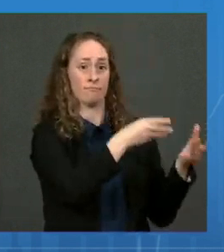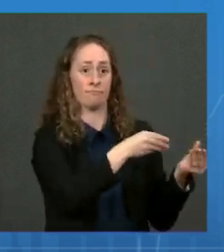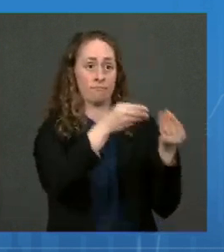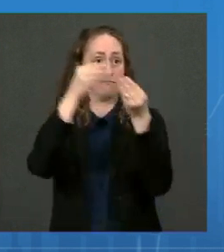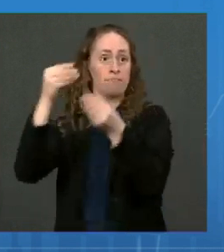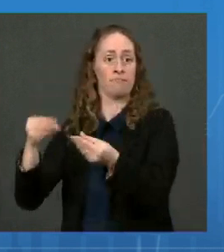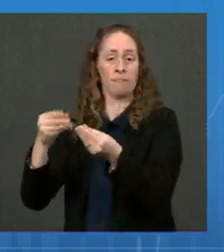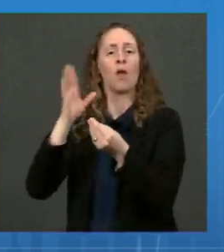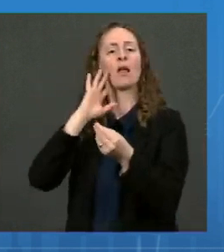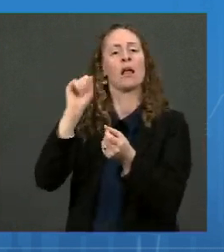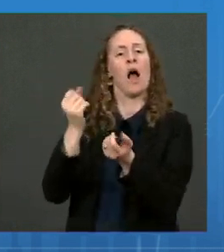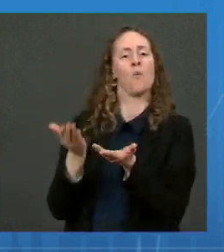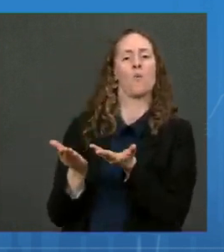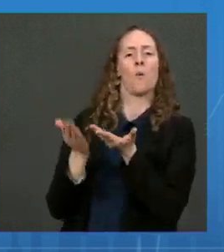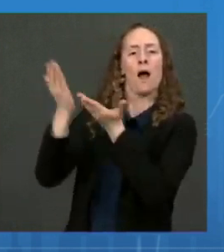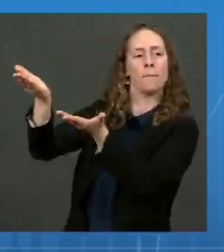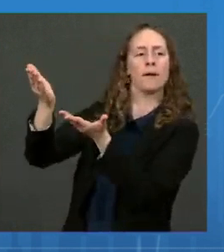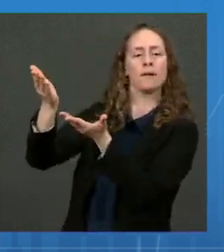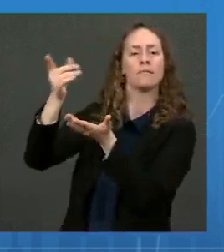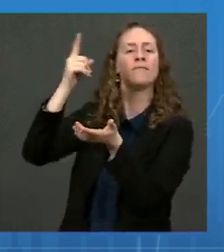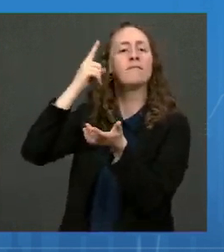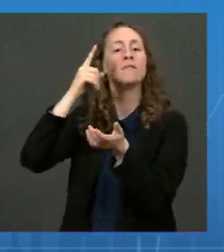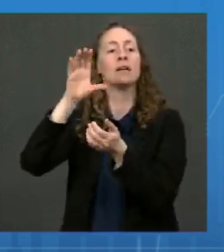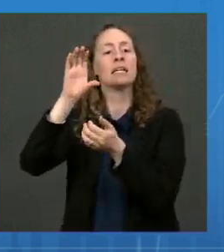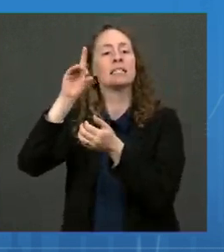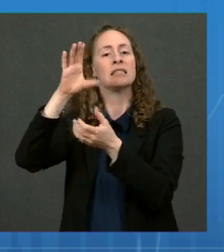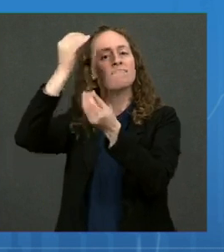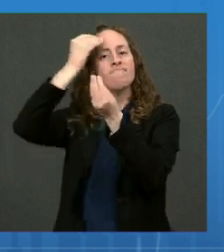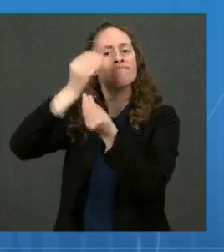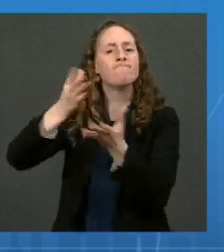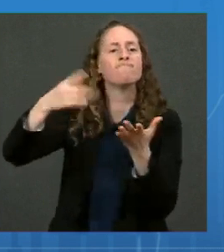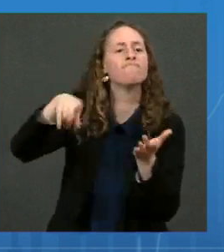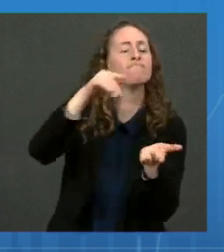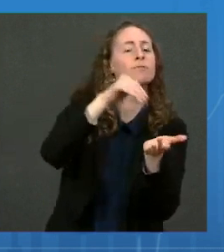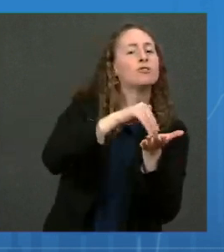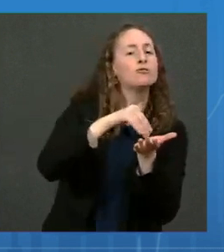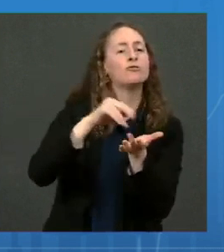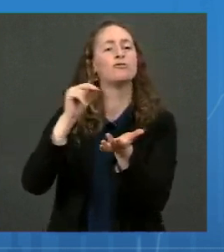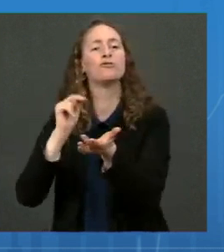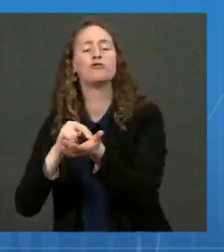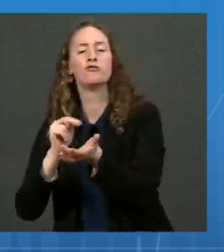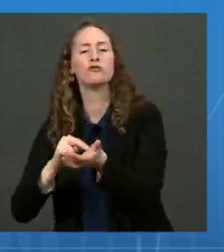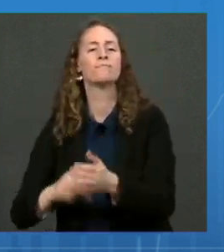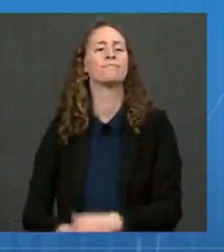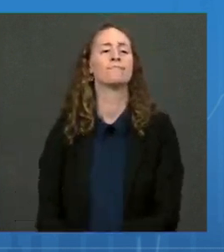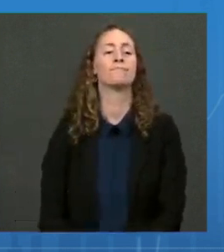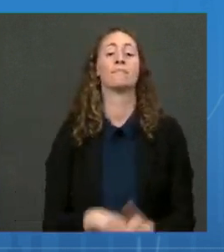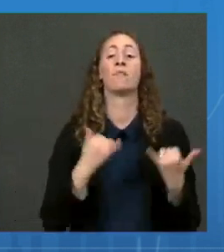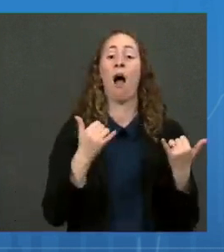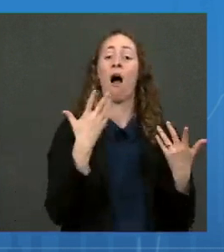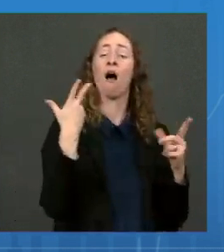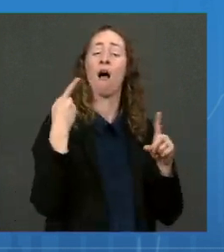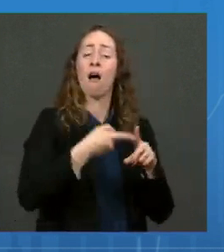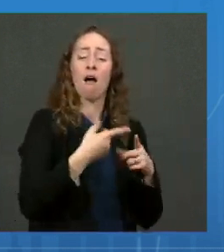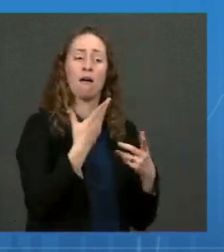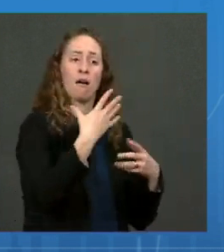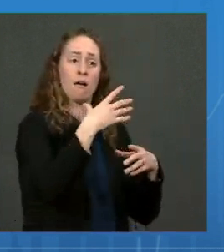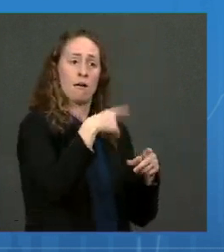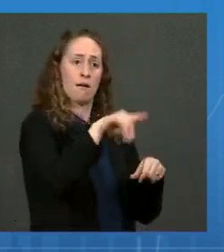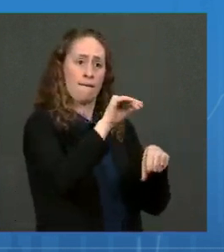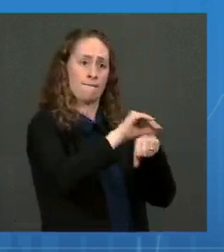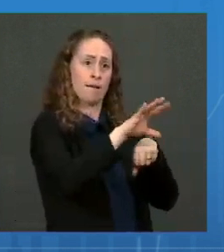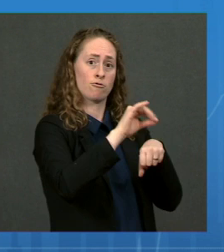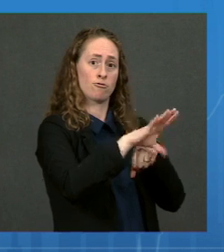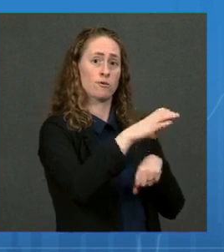for healthcare providers. To summarize, VRBPAC offers their advice, then the FDA makes a decision. ACIP